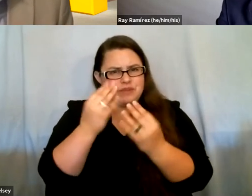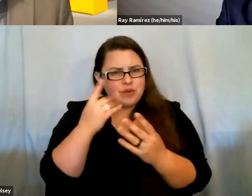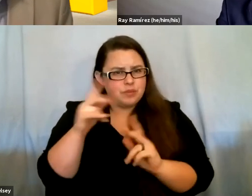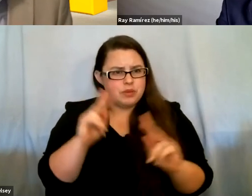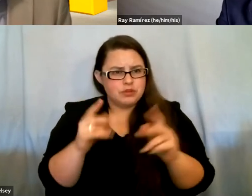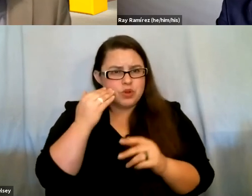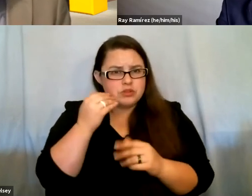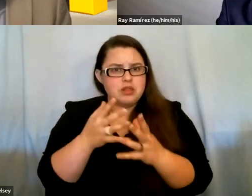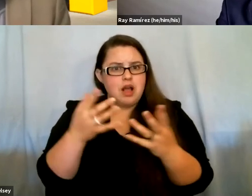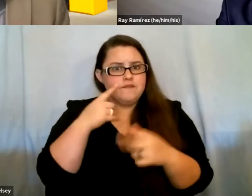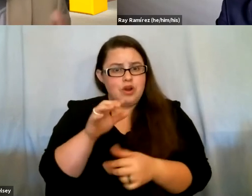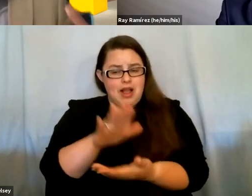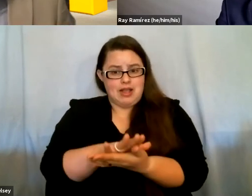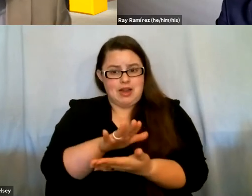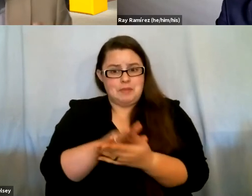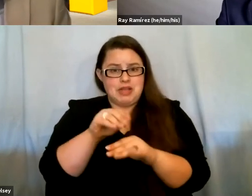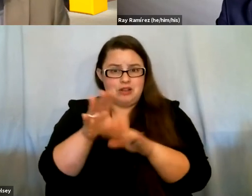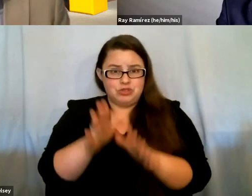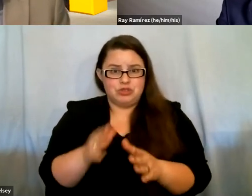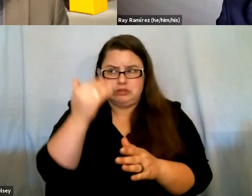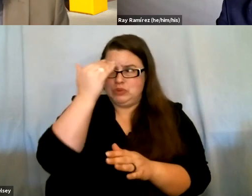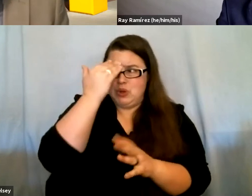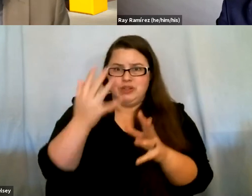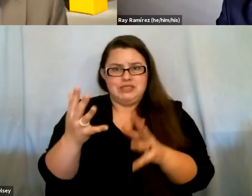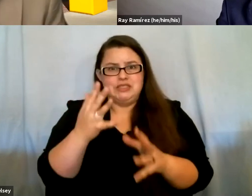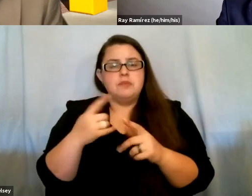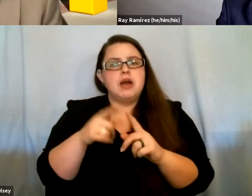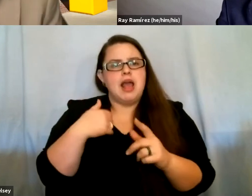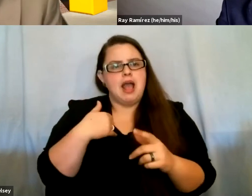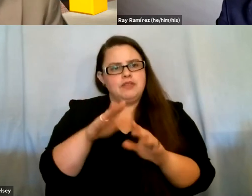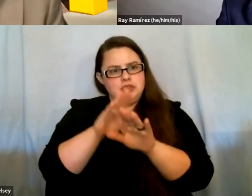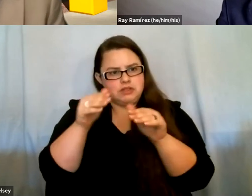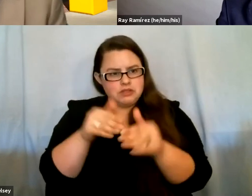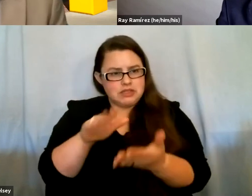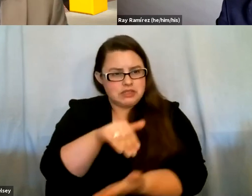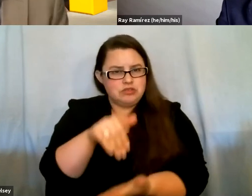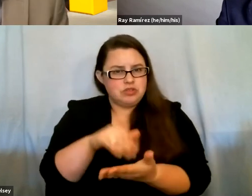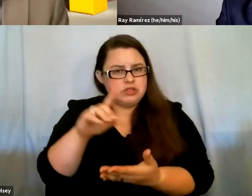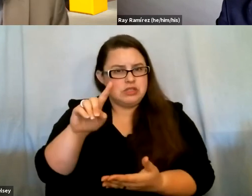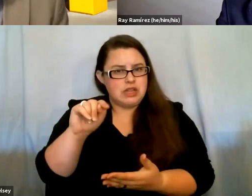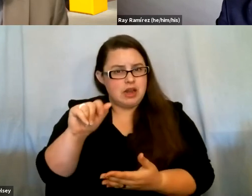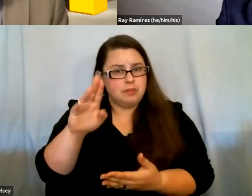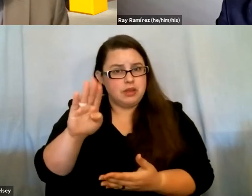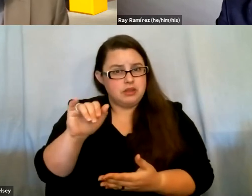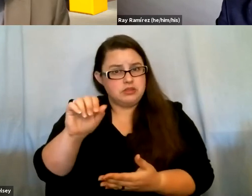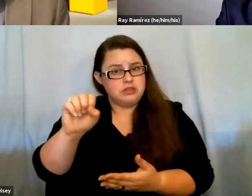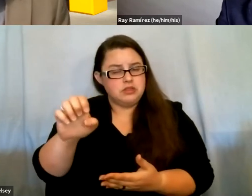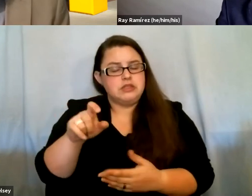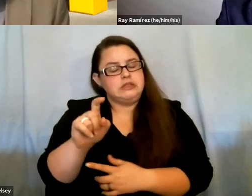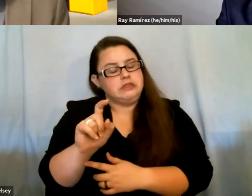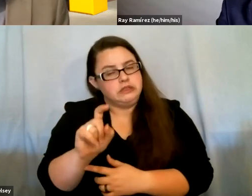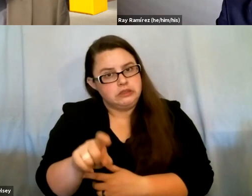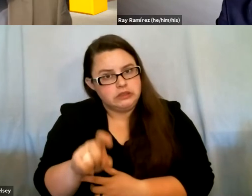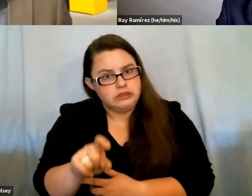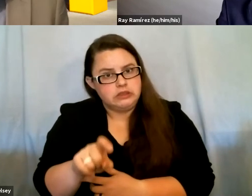academic counselors to know. But having some type of centralized database that they can refer to, it's very, very much necessary